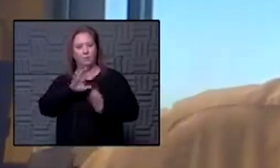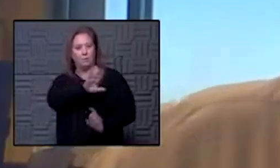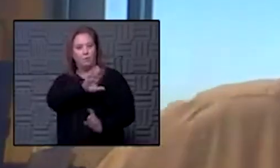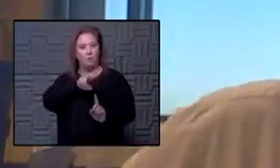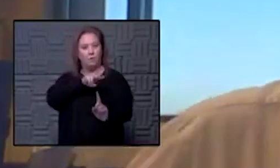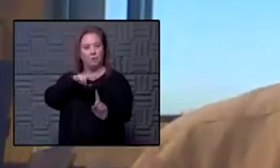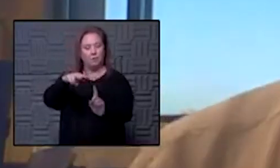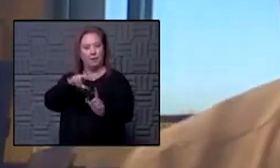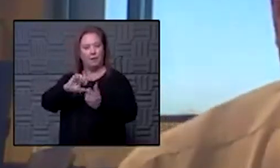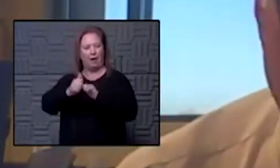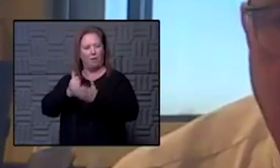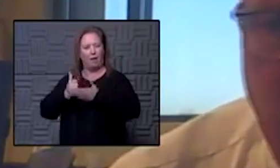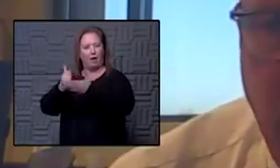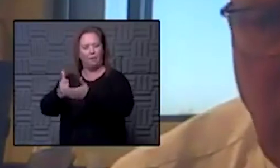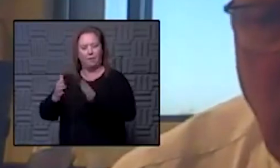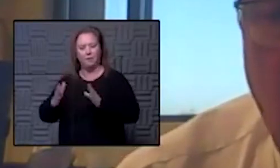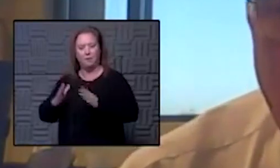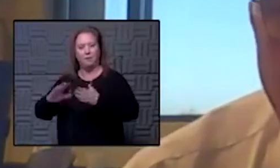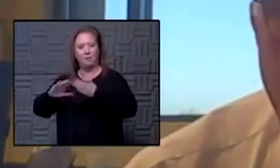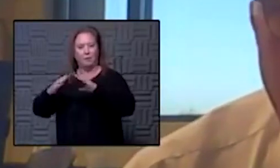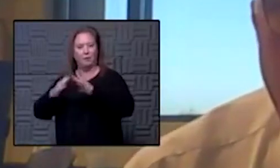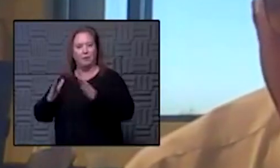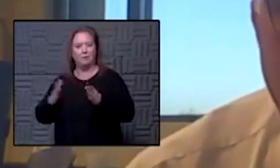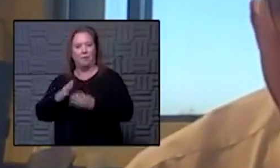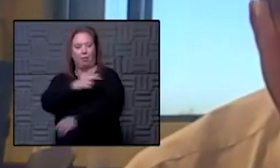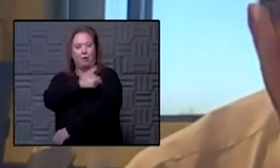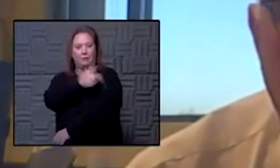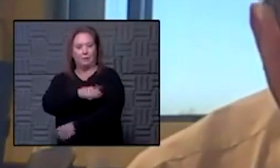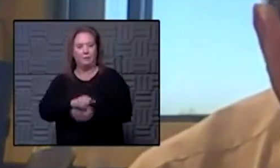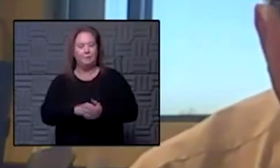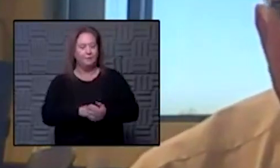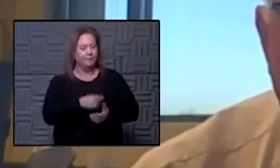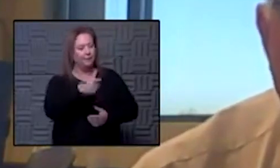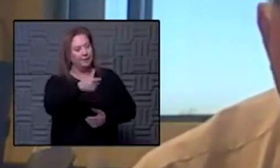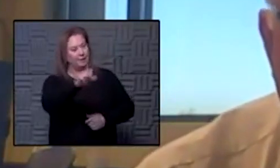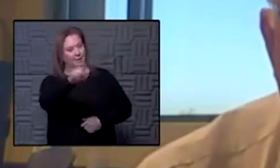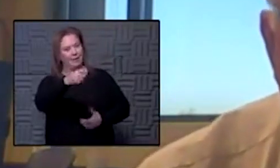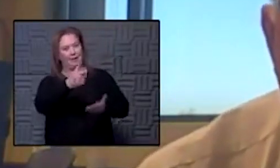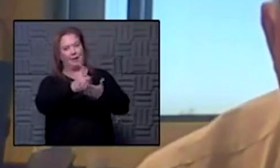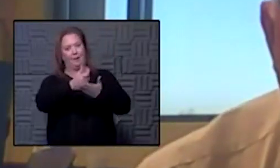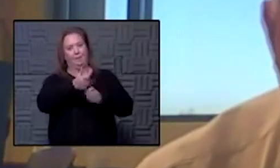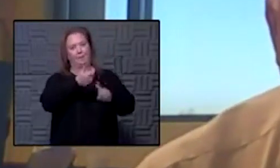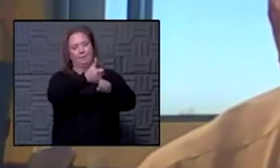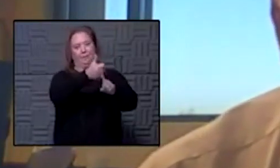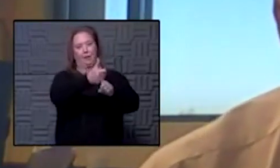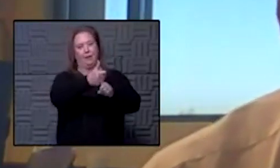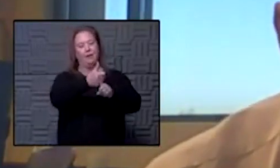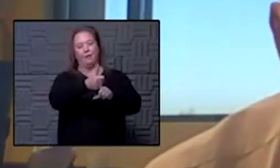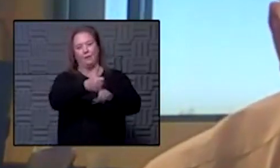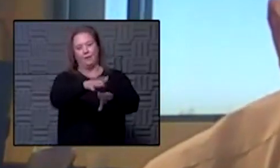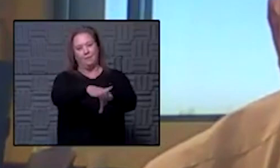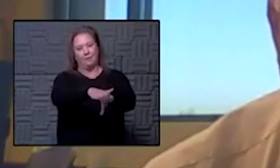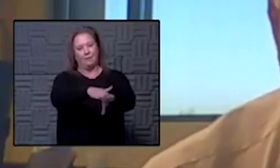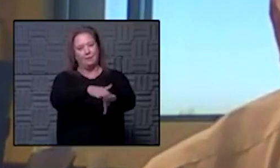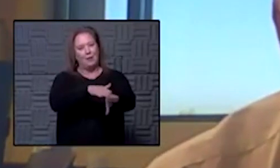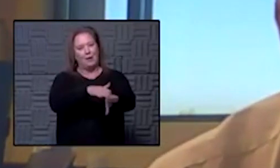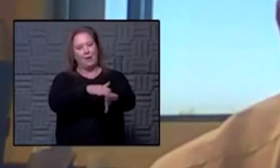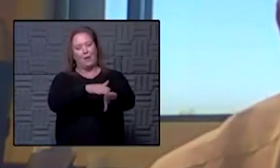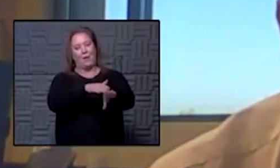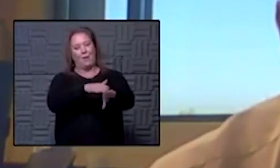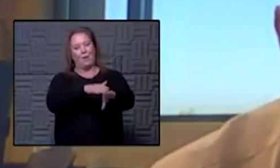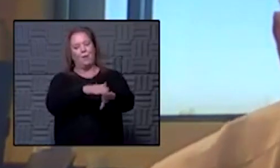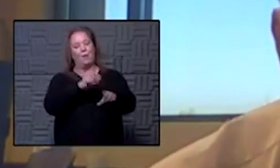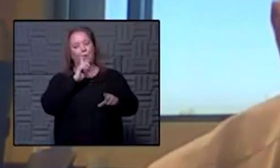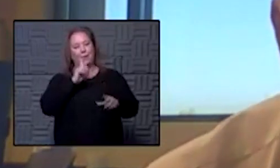Well number one they need to help us out um they have been I think uh very slow to come aboard with the anti-contagion